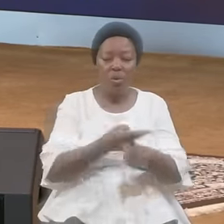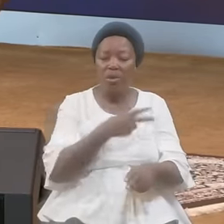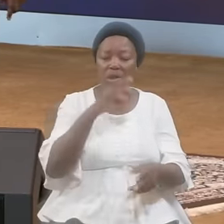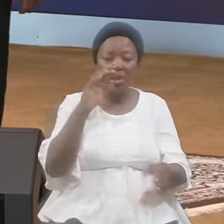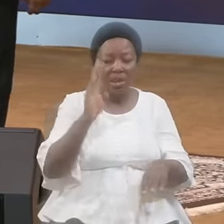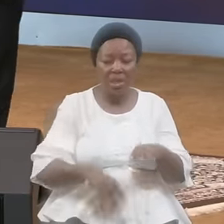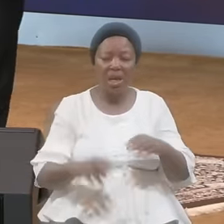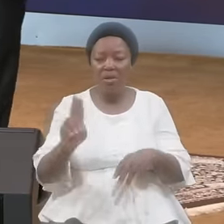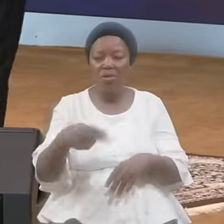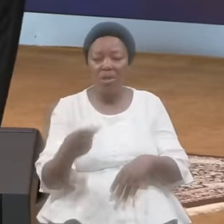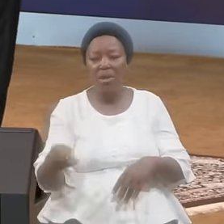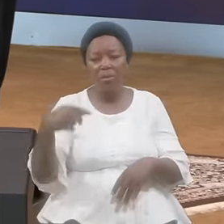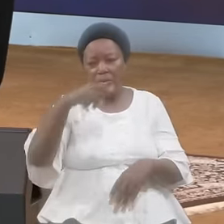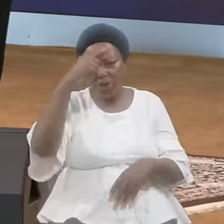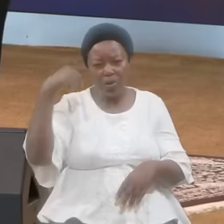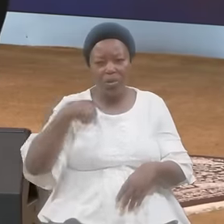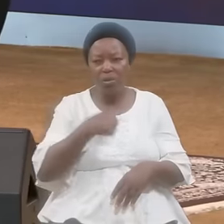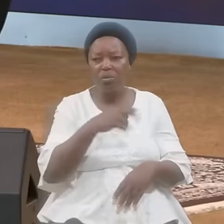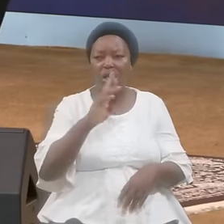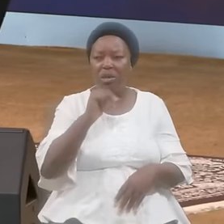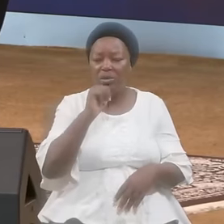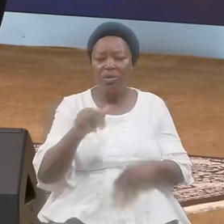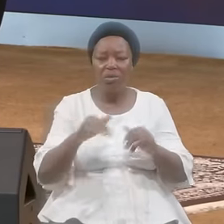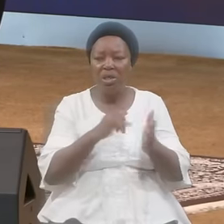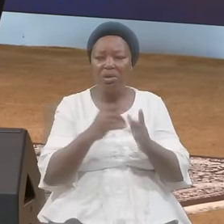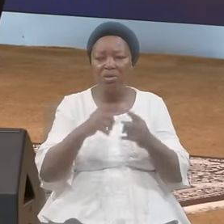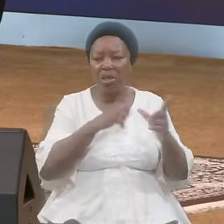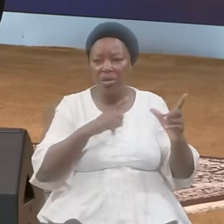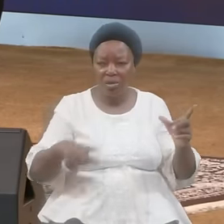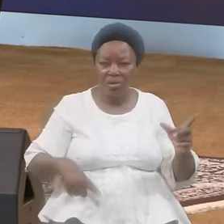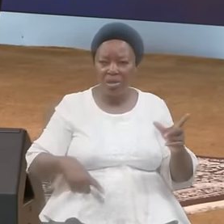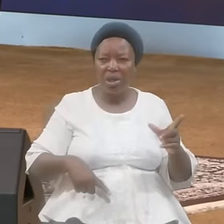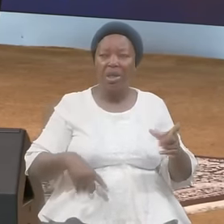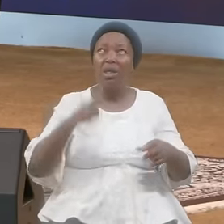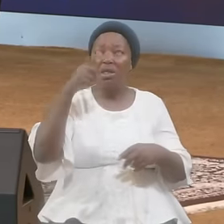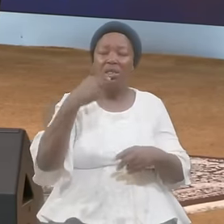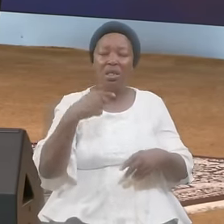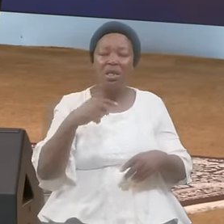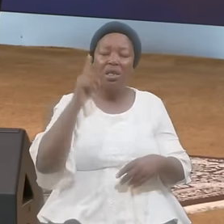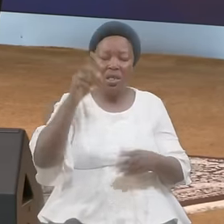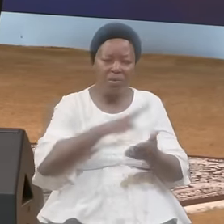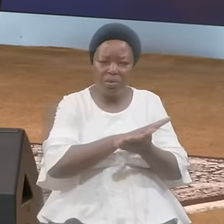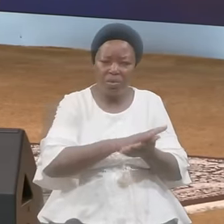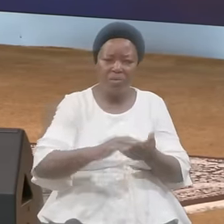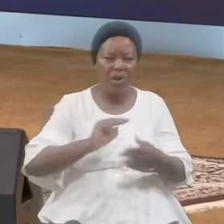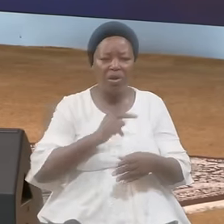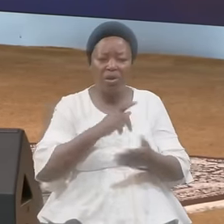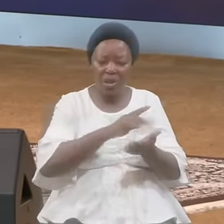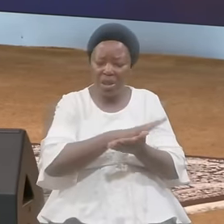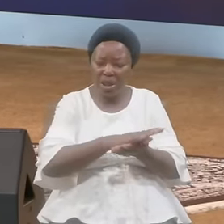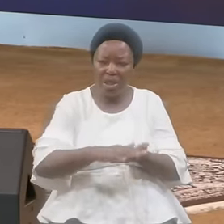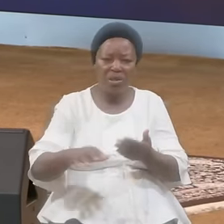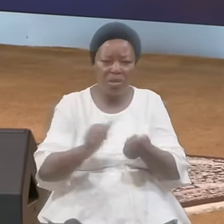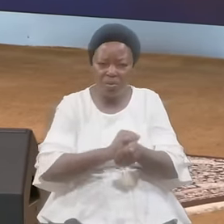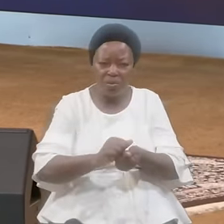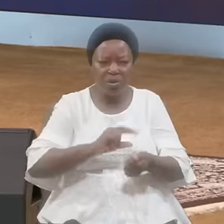We're Not Doing It Unto God It Says He Purifies Us He Purges Us He Elects Us He